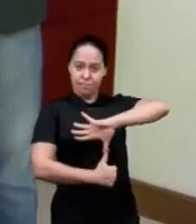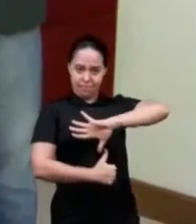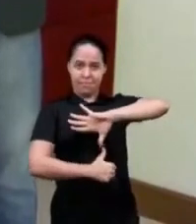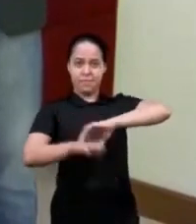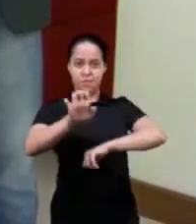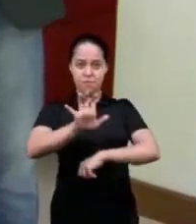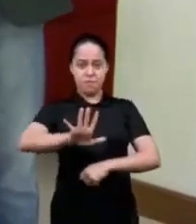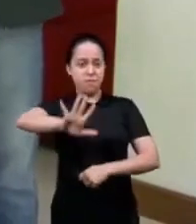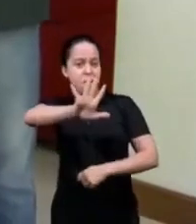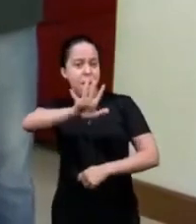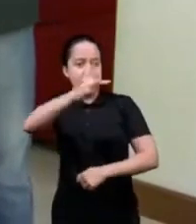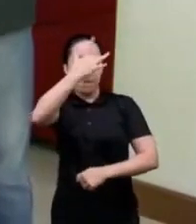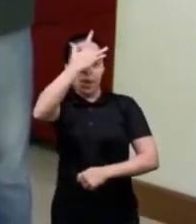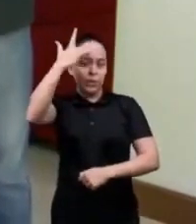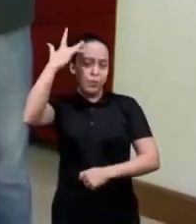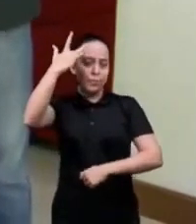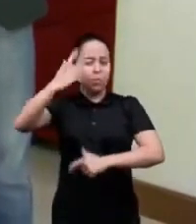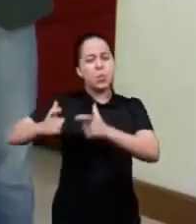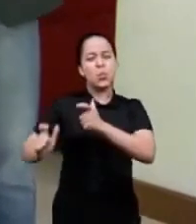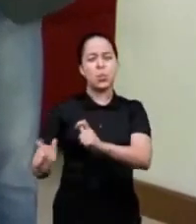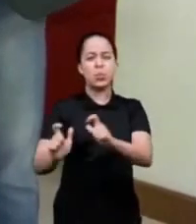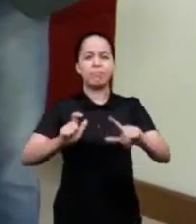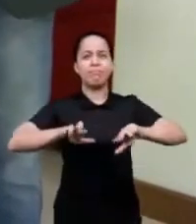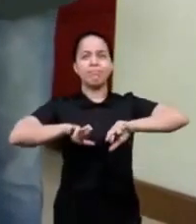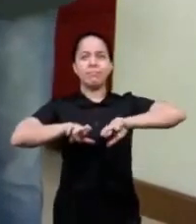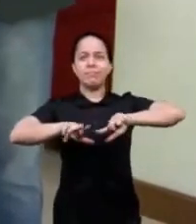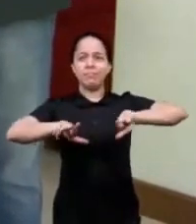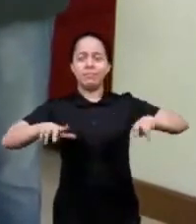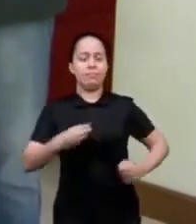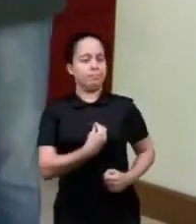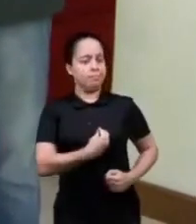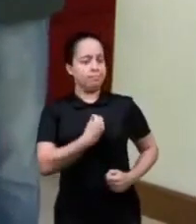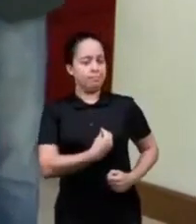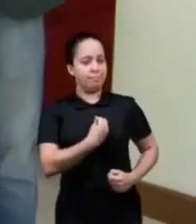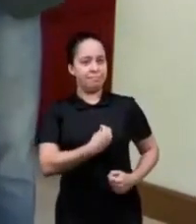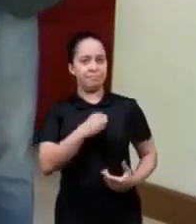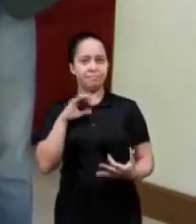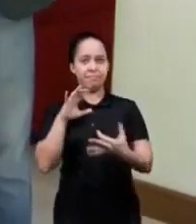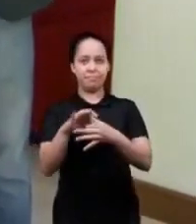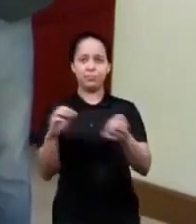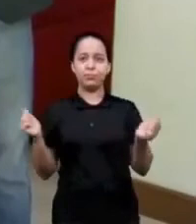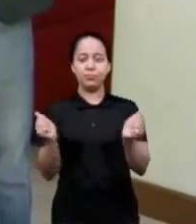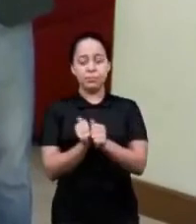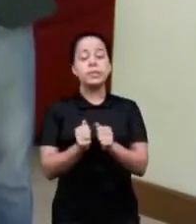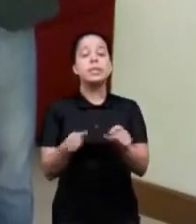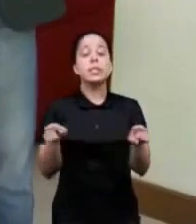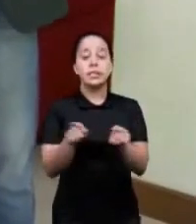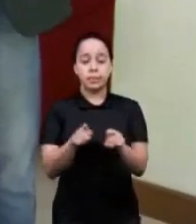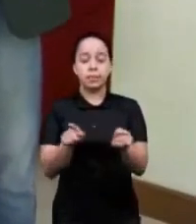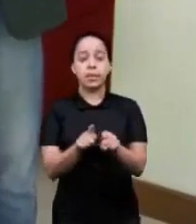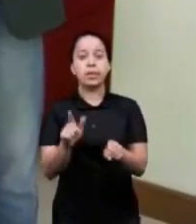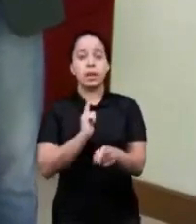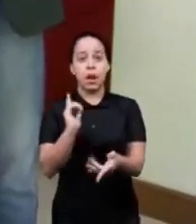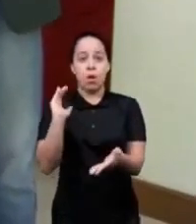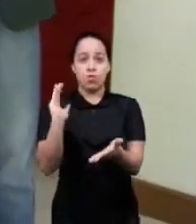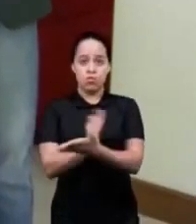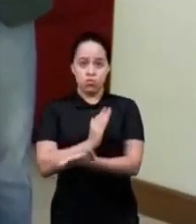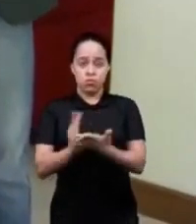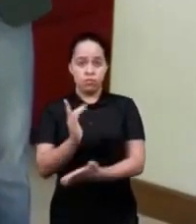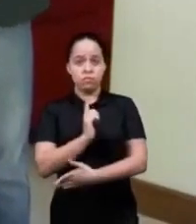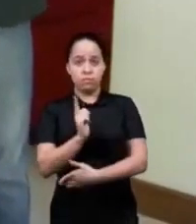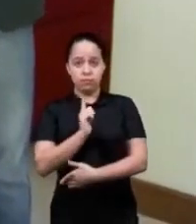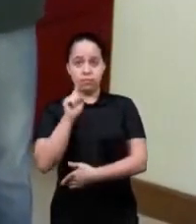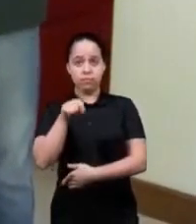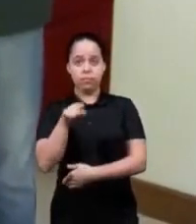America Europe other places that are participating live with us and some certainly the following